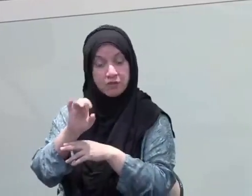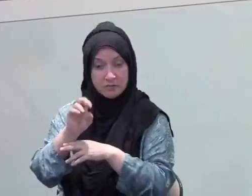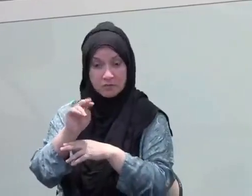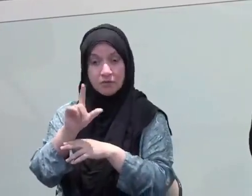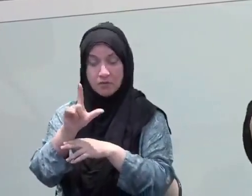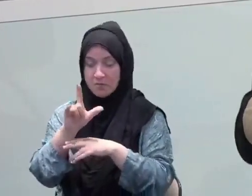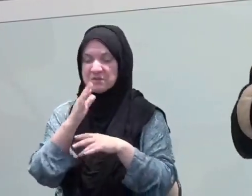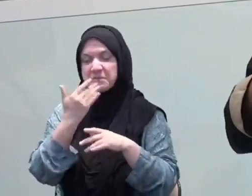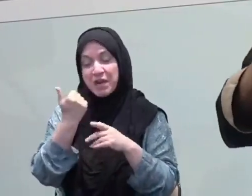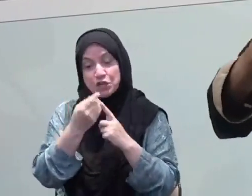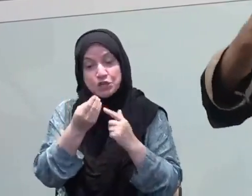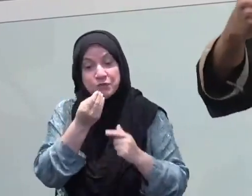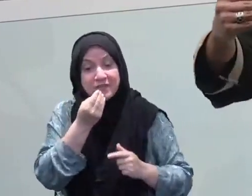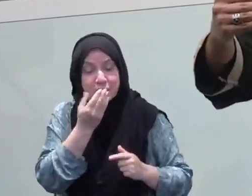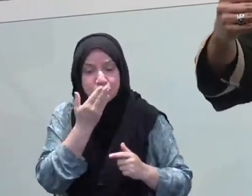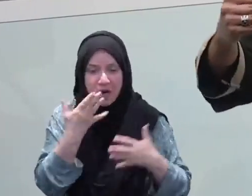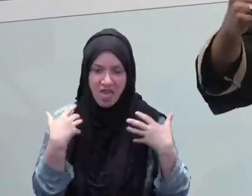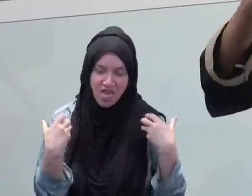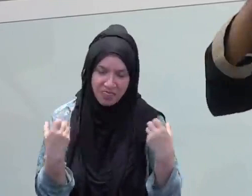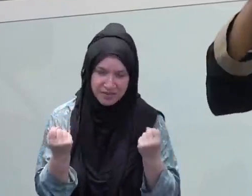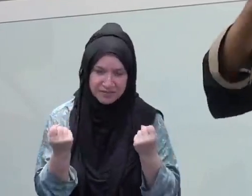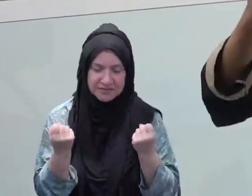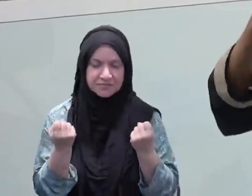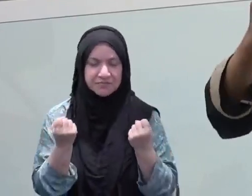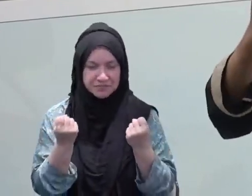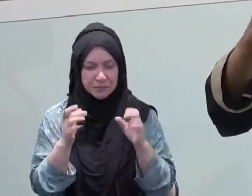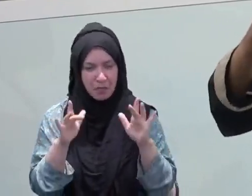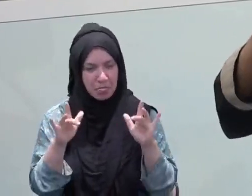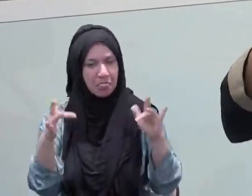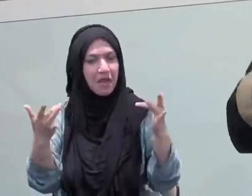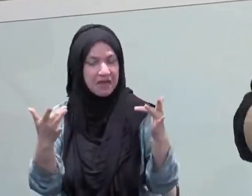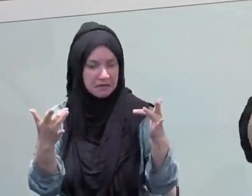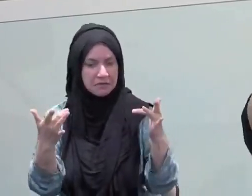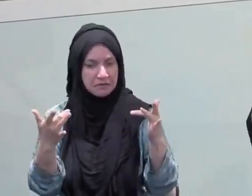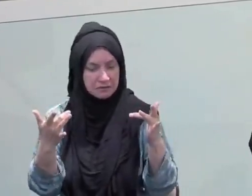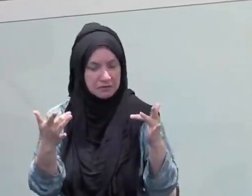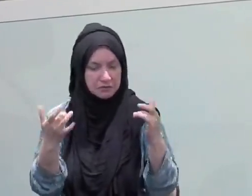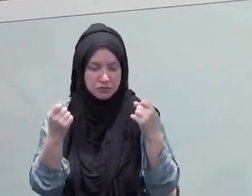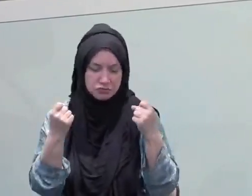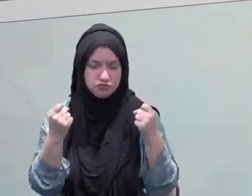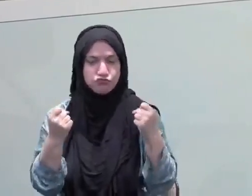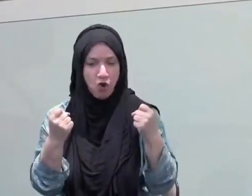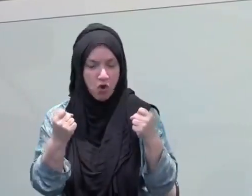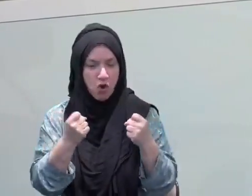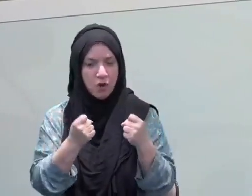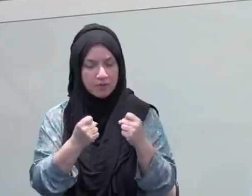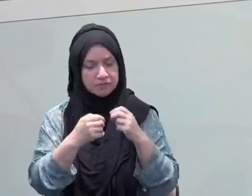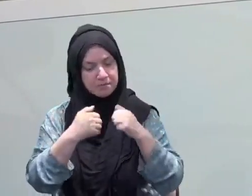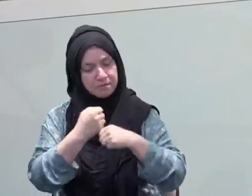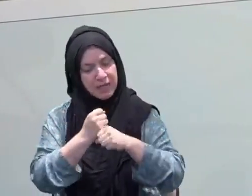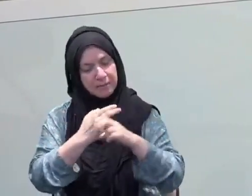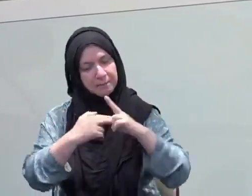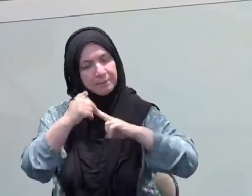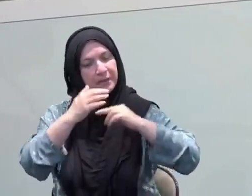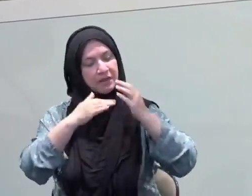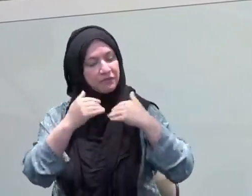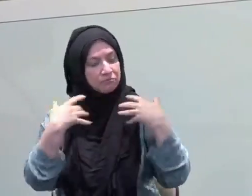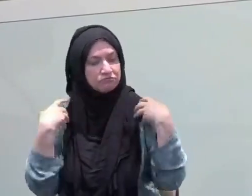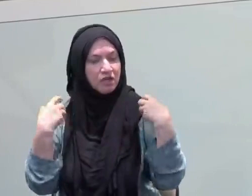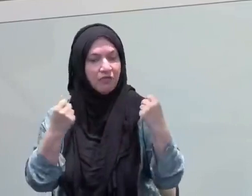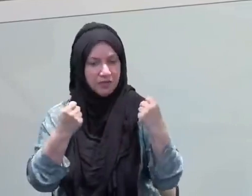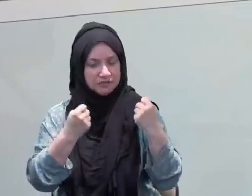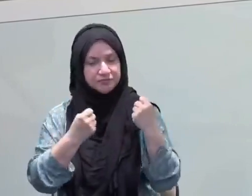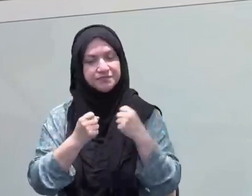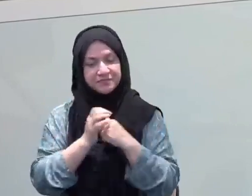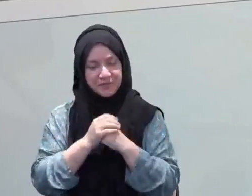before the race starts and then build themselves back up. And he said, this is how I plan to live my life. And he used to say to his wife,